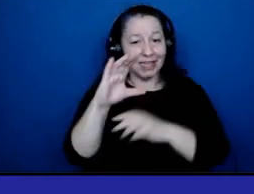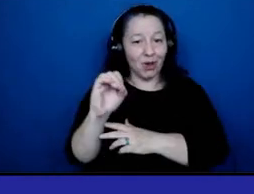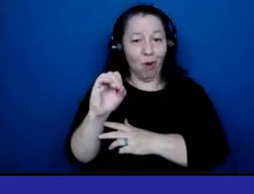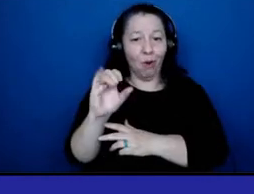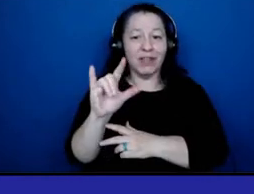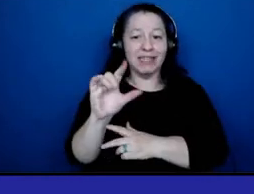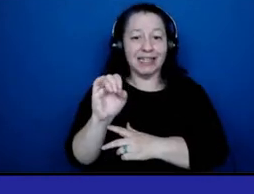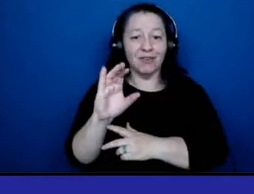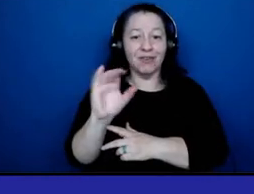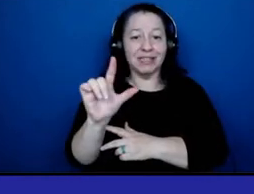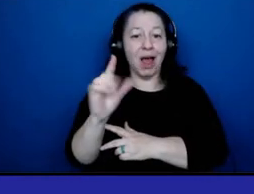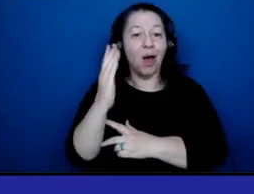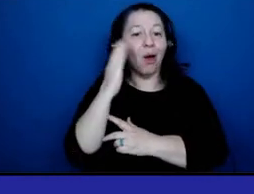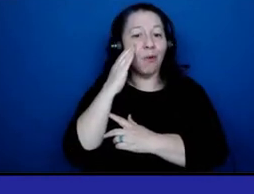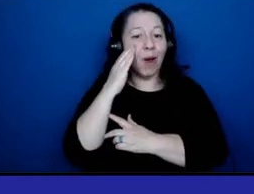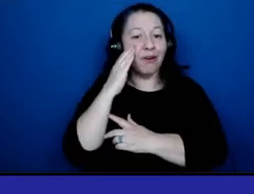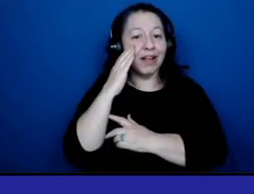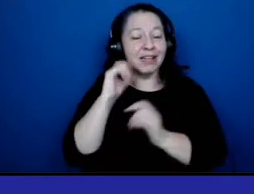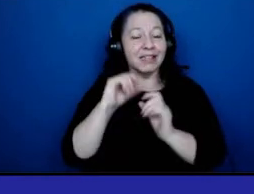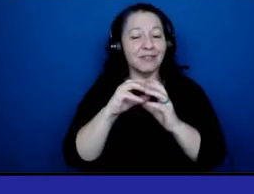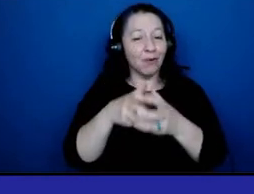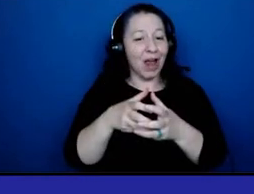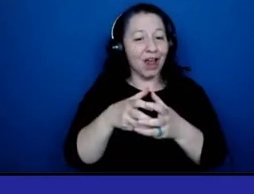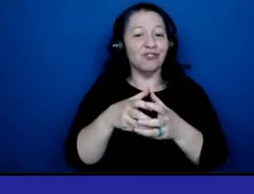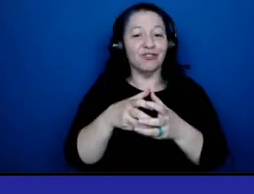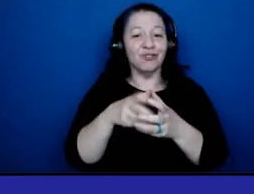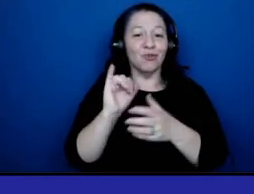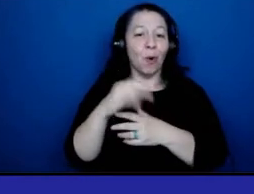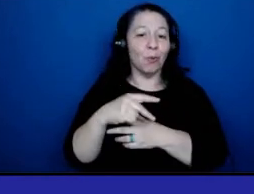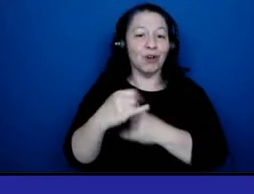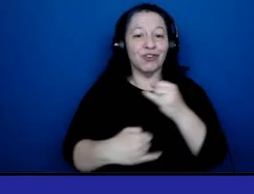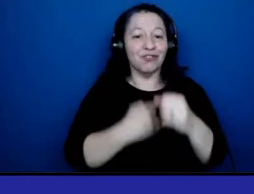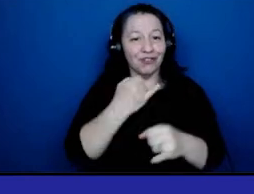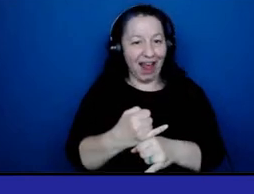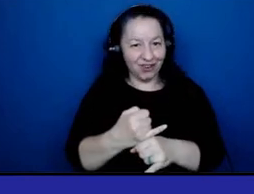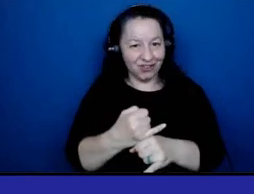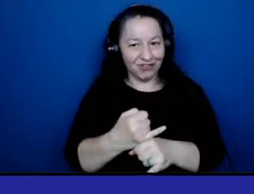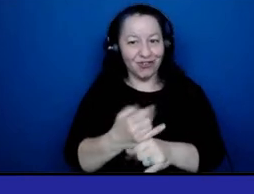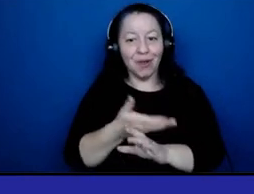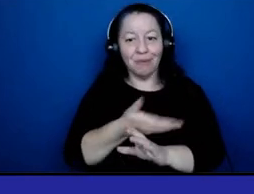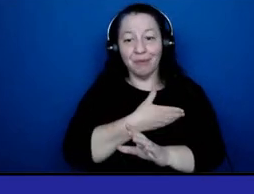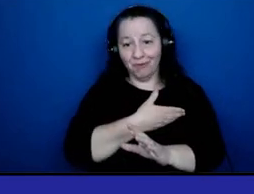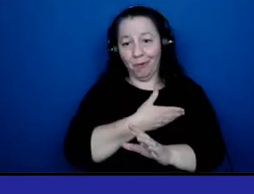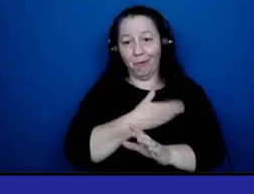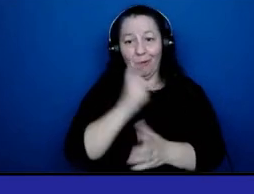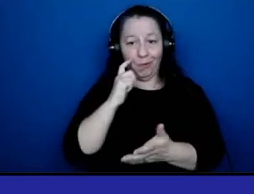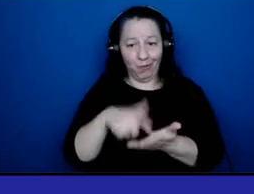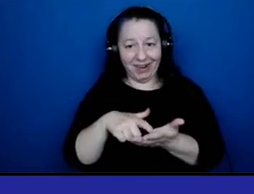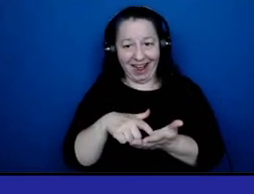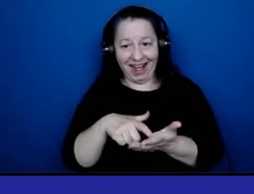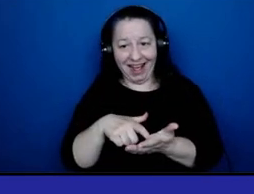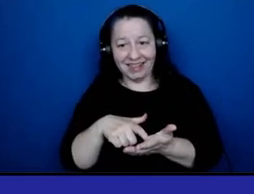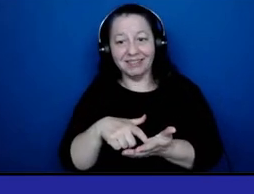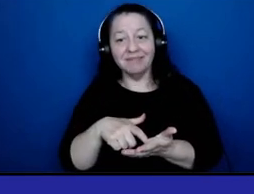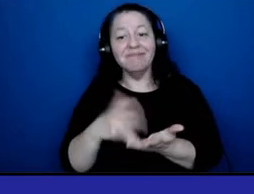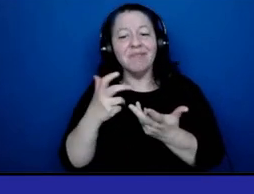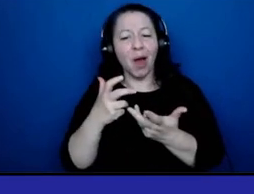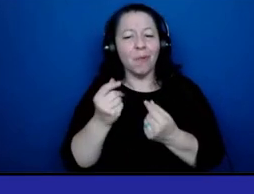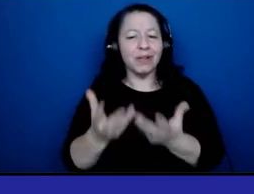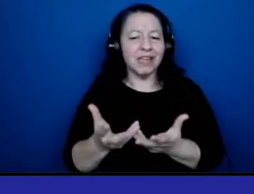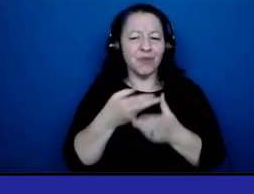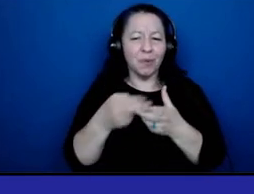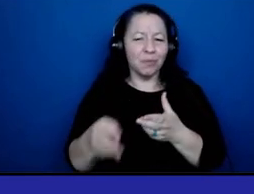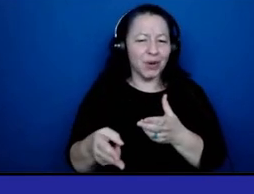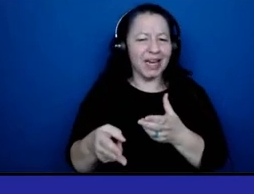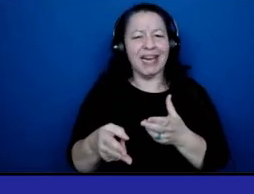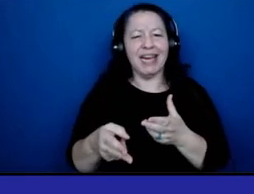Cell Awareness Foundation Corporation International. But before I commence with the recognition, I would like to give you a brief synopsis of